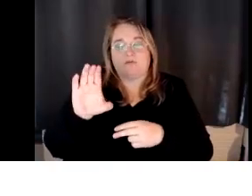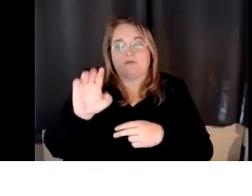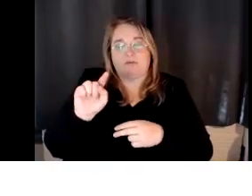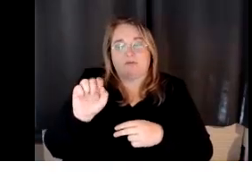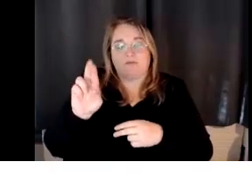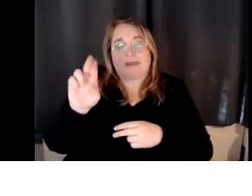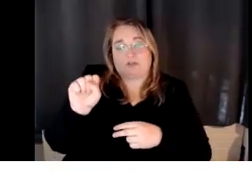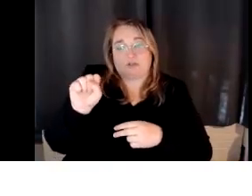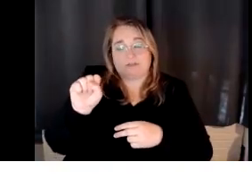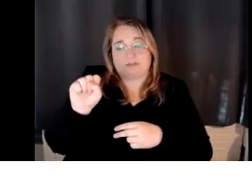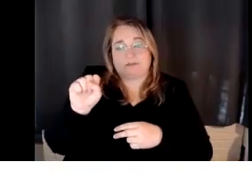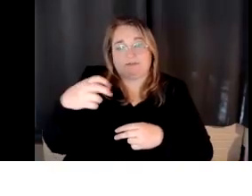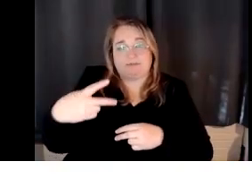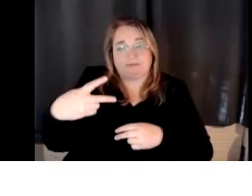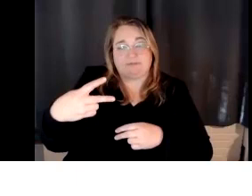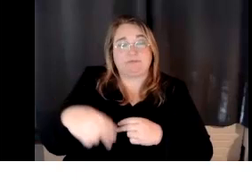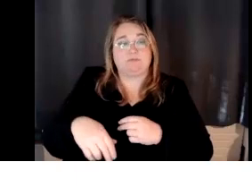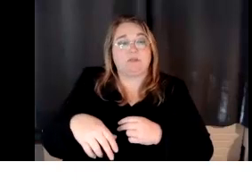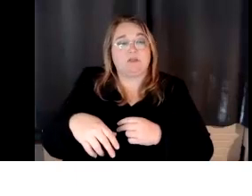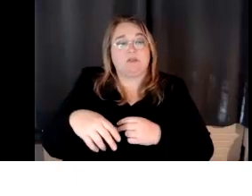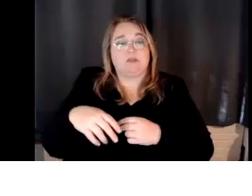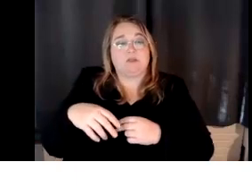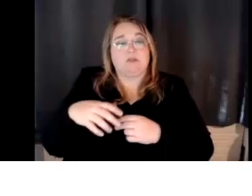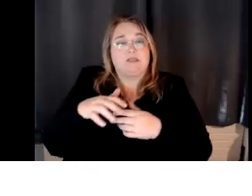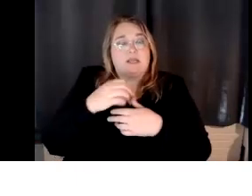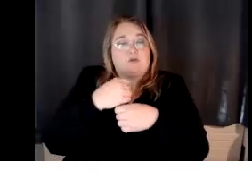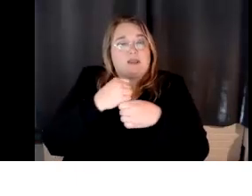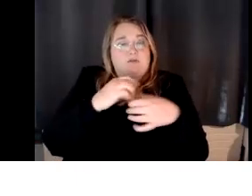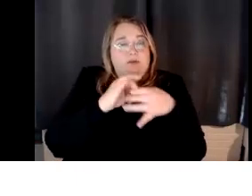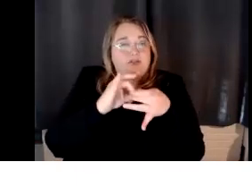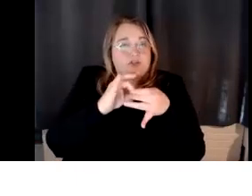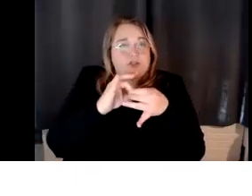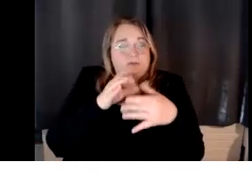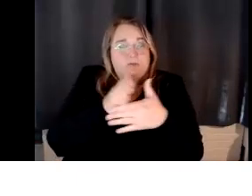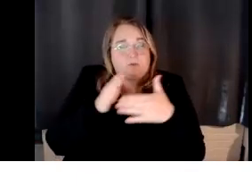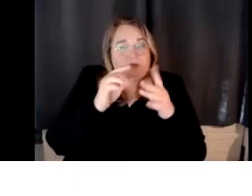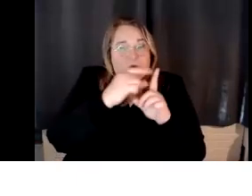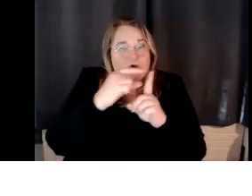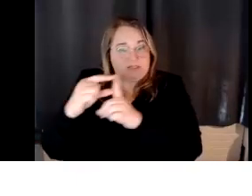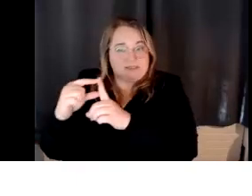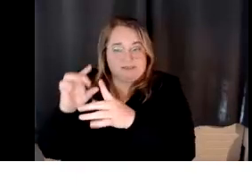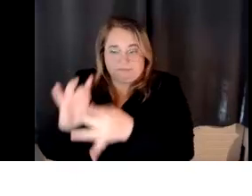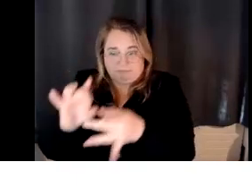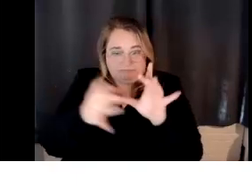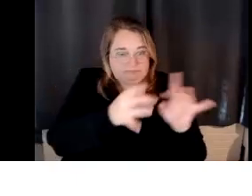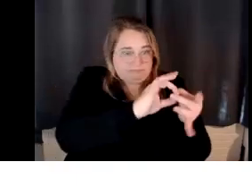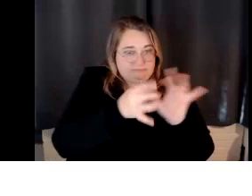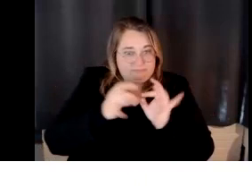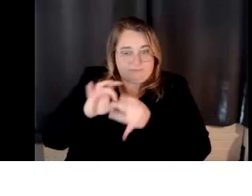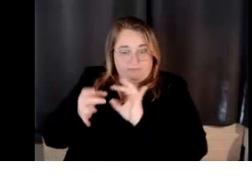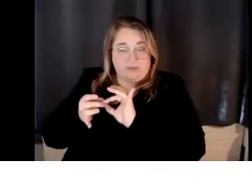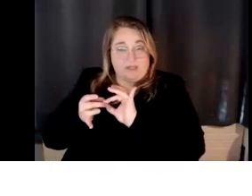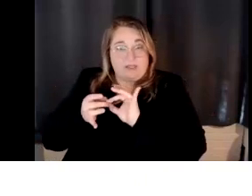the vectors create relationships between words. The words are paired with these probability